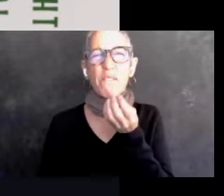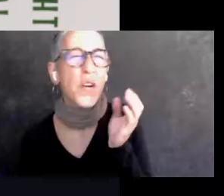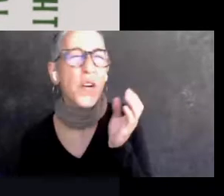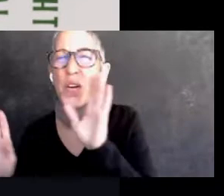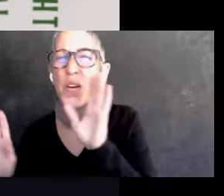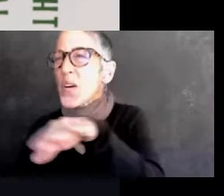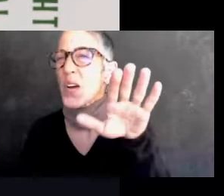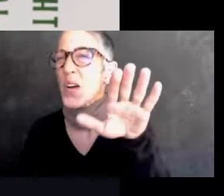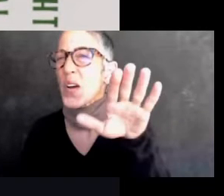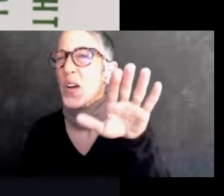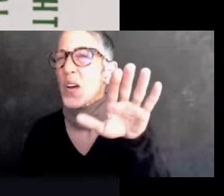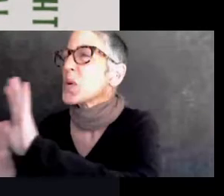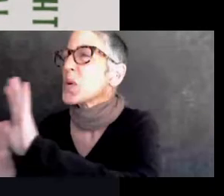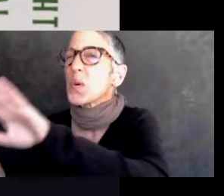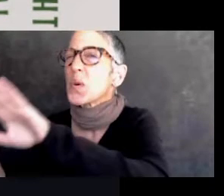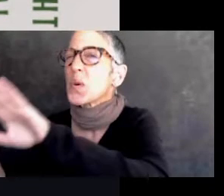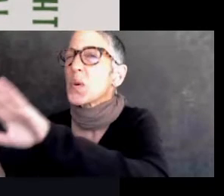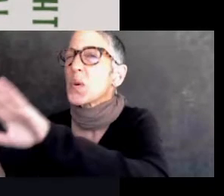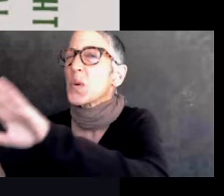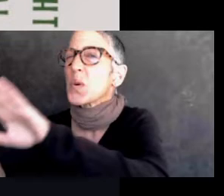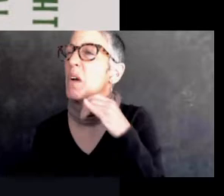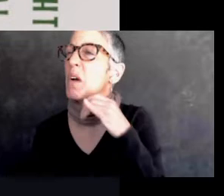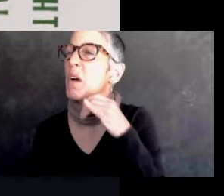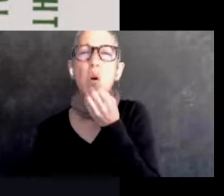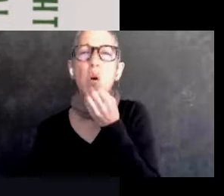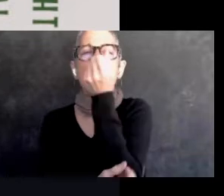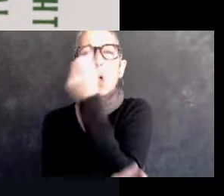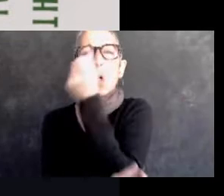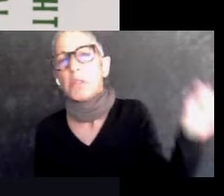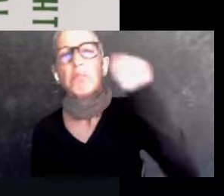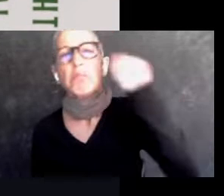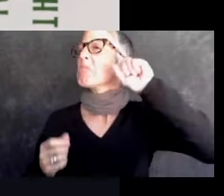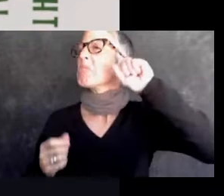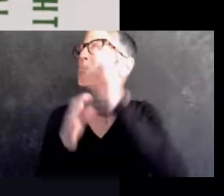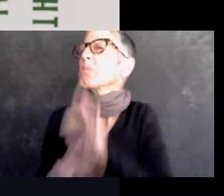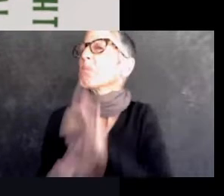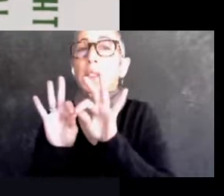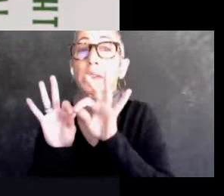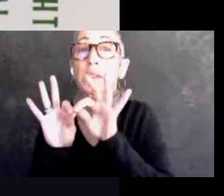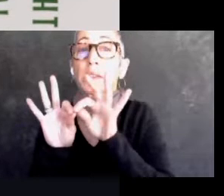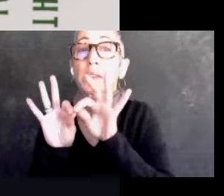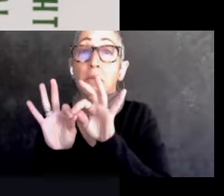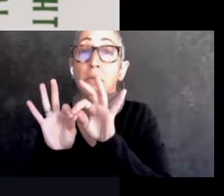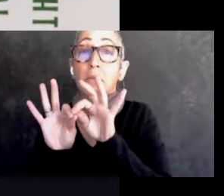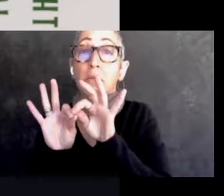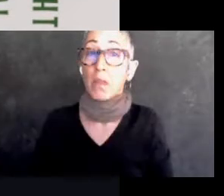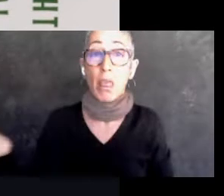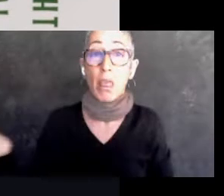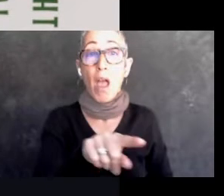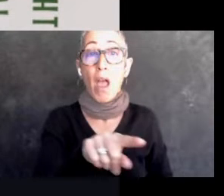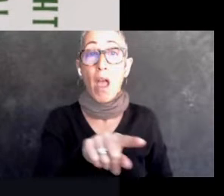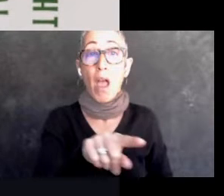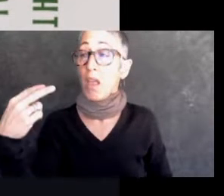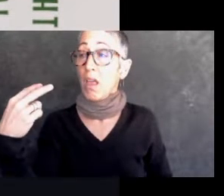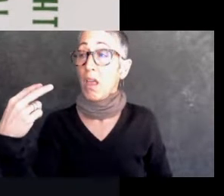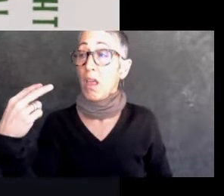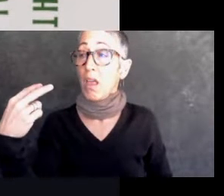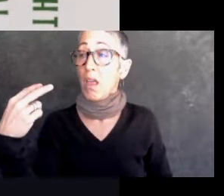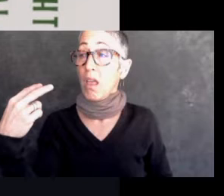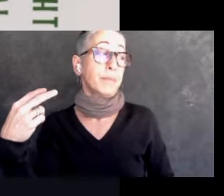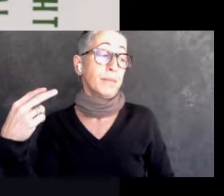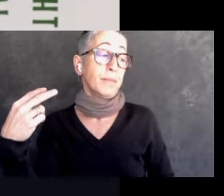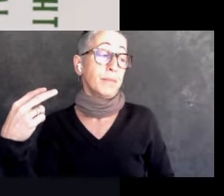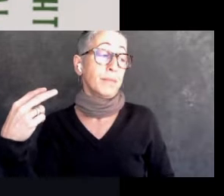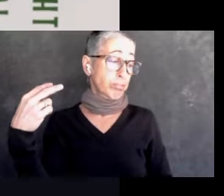revolution. And people looked at me like I was crazy. Rightly so. Rightly so. Um, and, and when I decided,